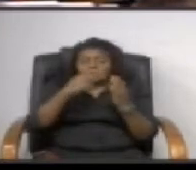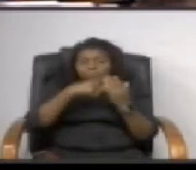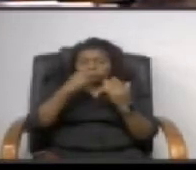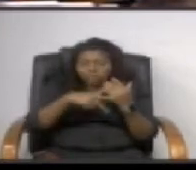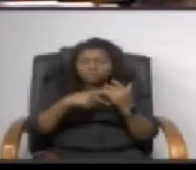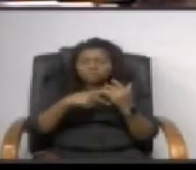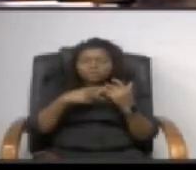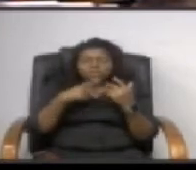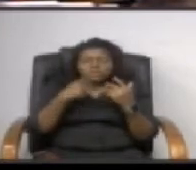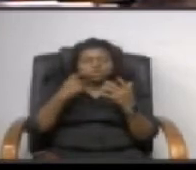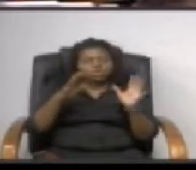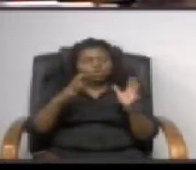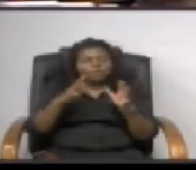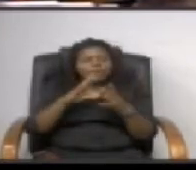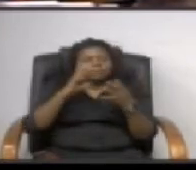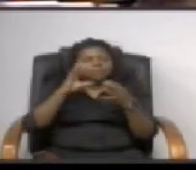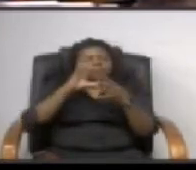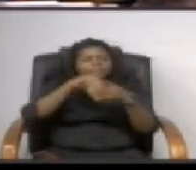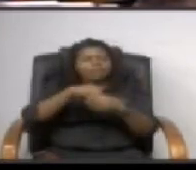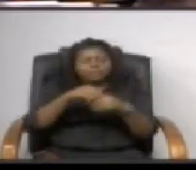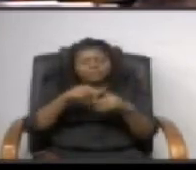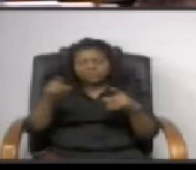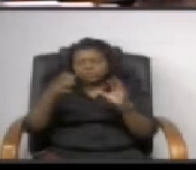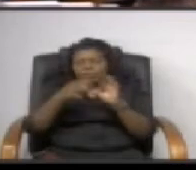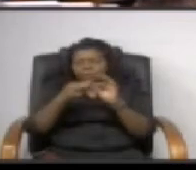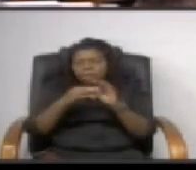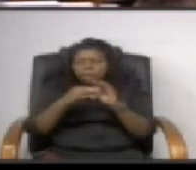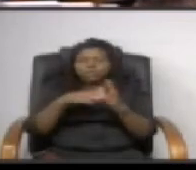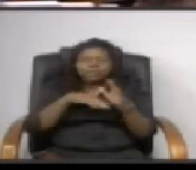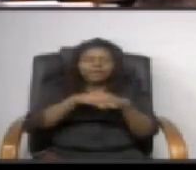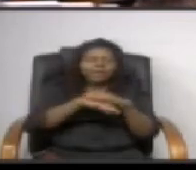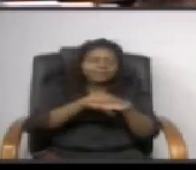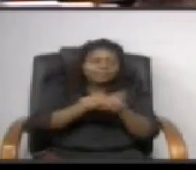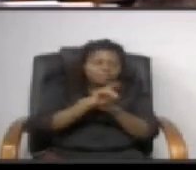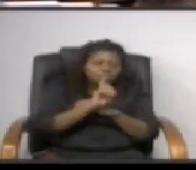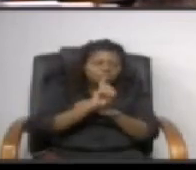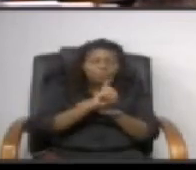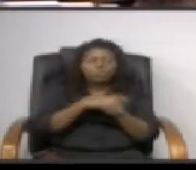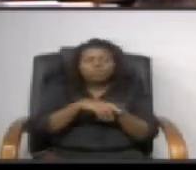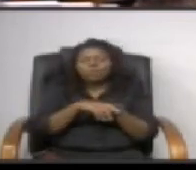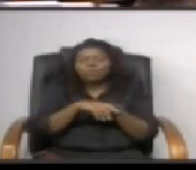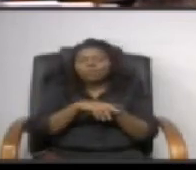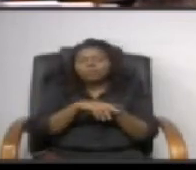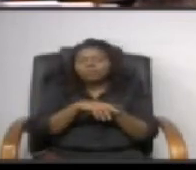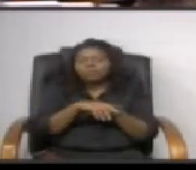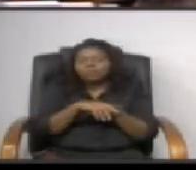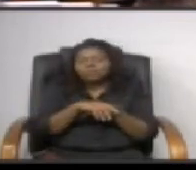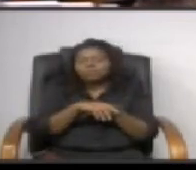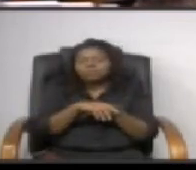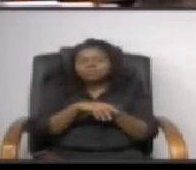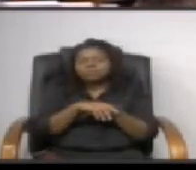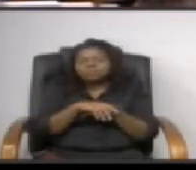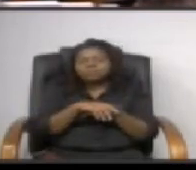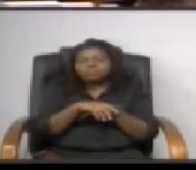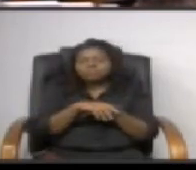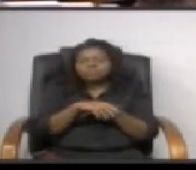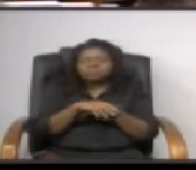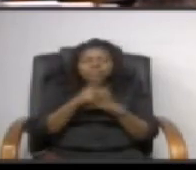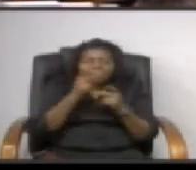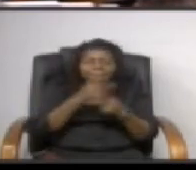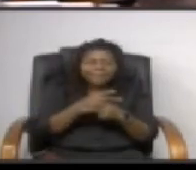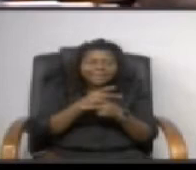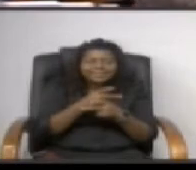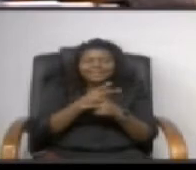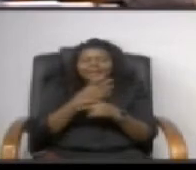already listed um about the access road and the the um um uh yeah the maintenance